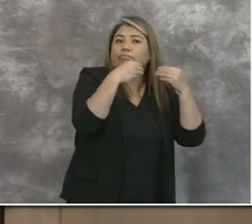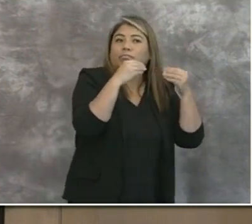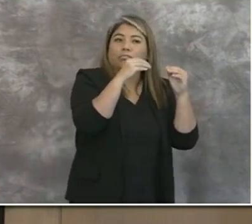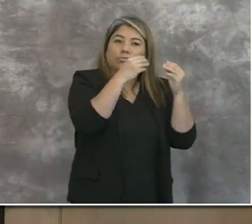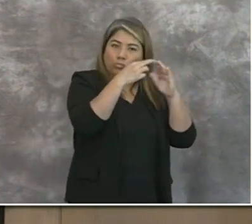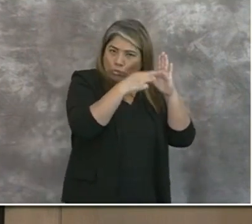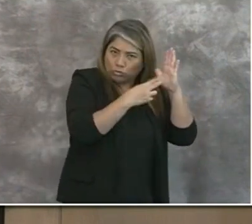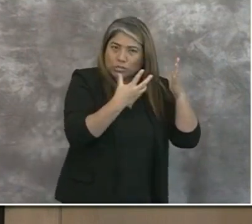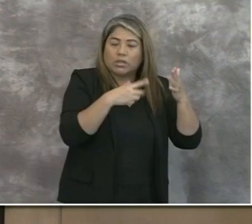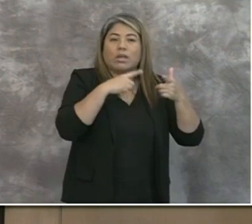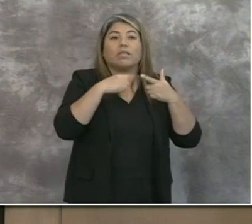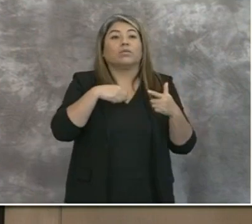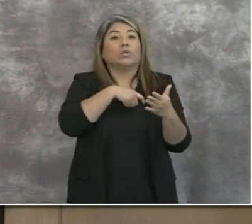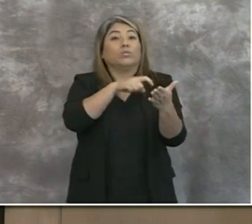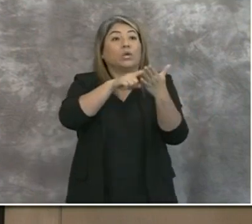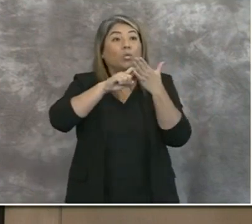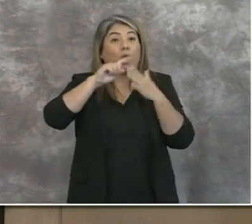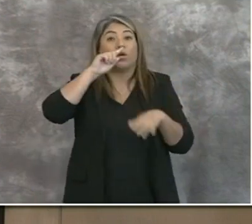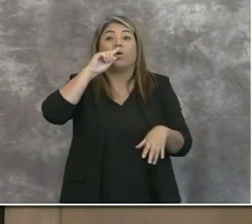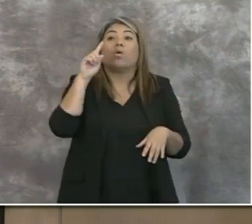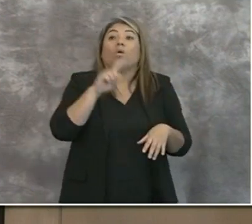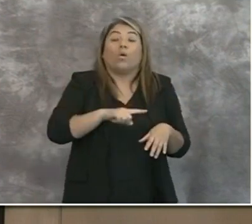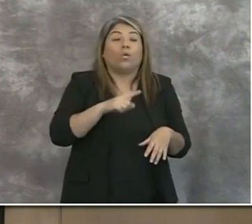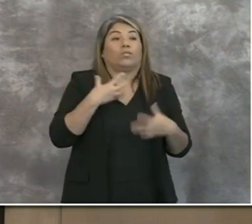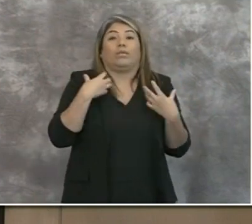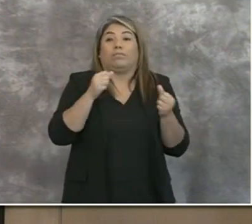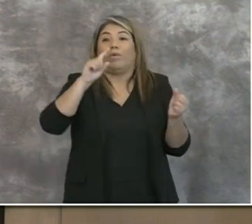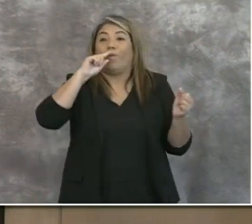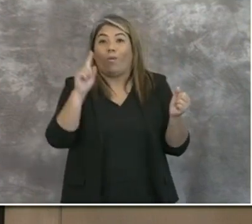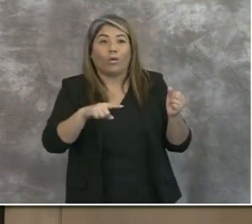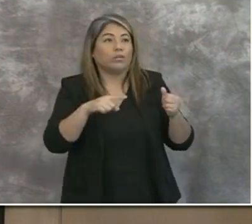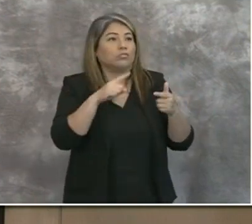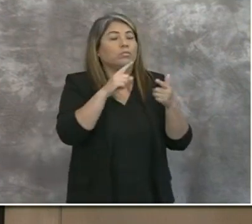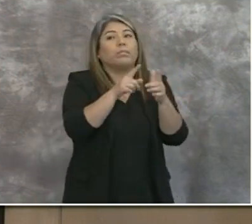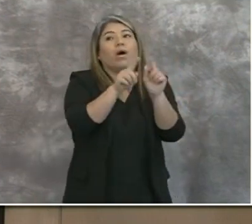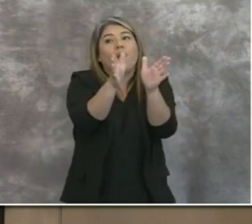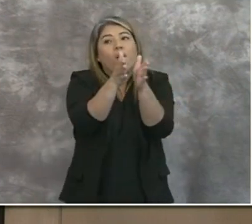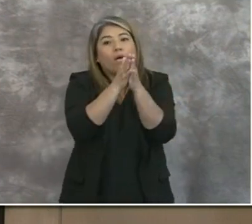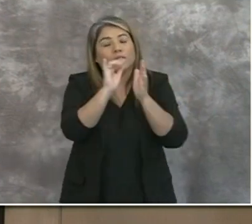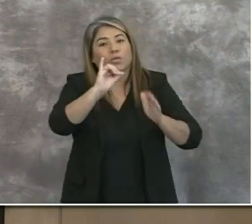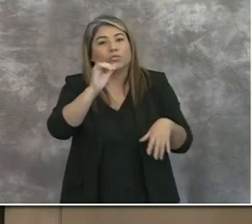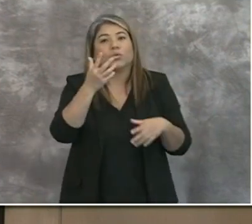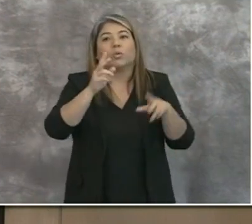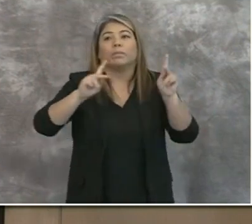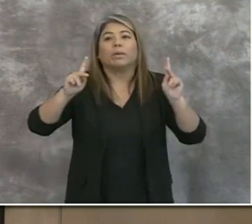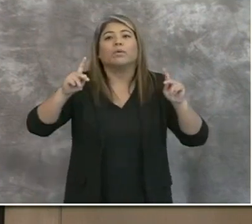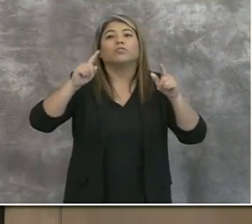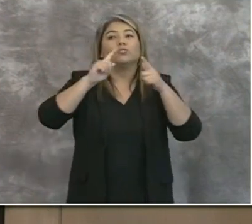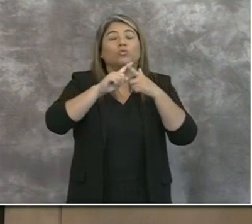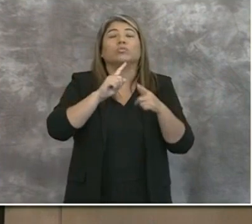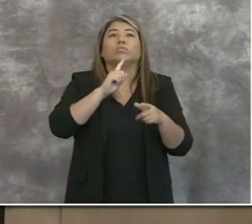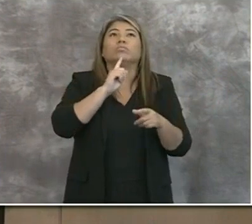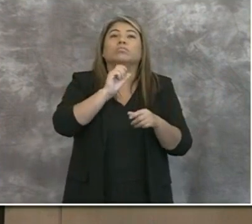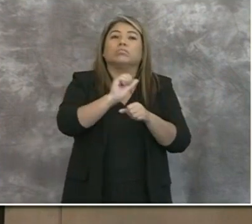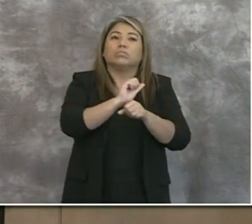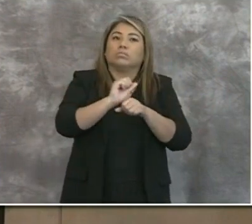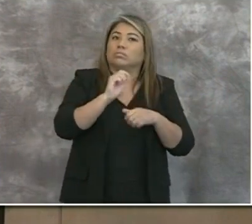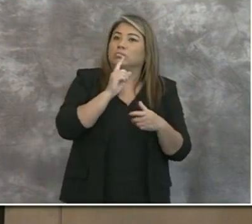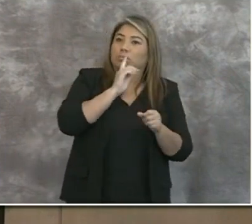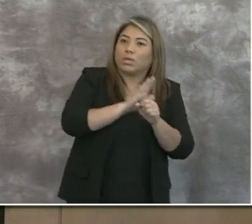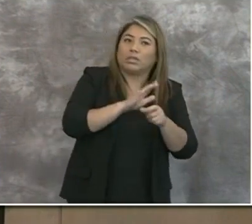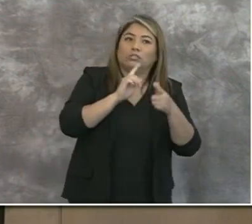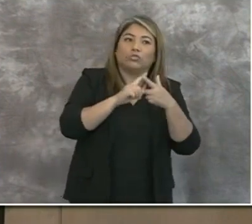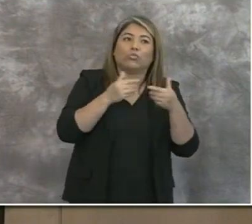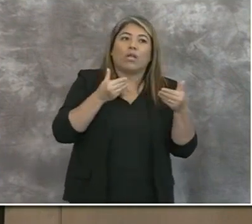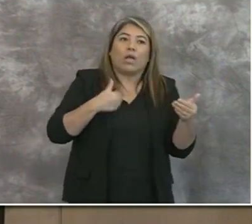times requiring via public health order, but also asking the public for genuine commitment to allow us to continue to move forward